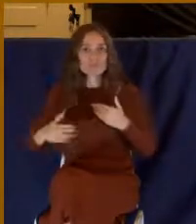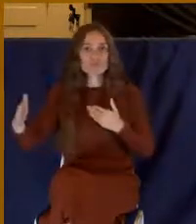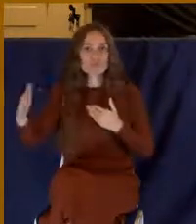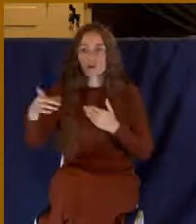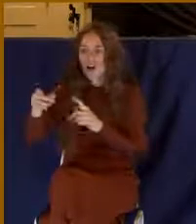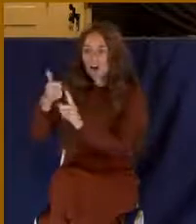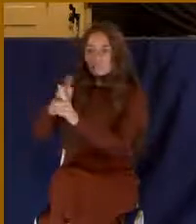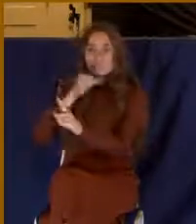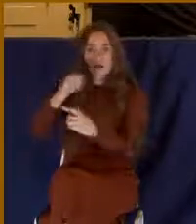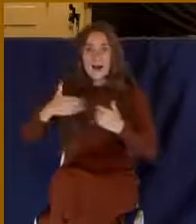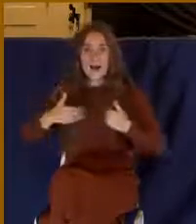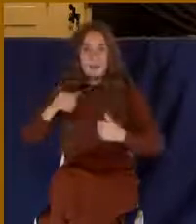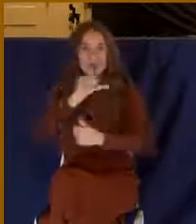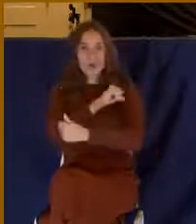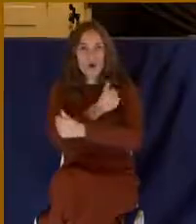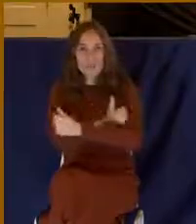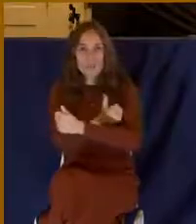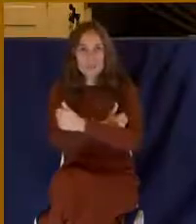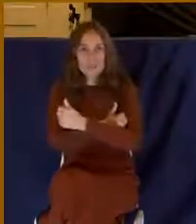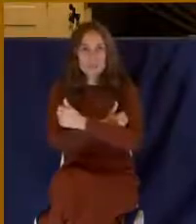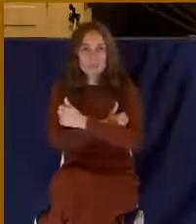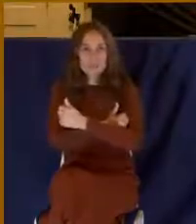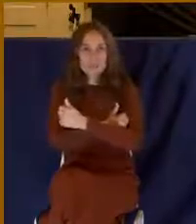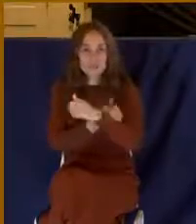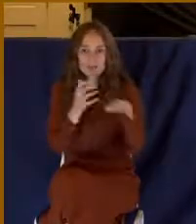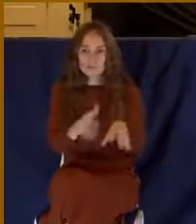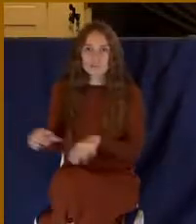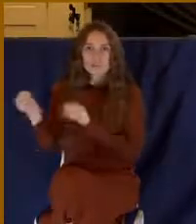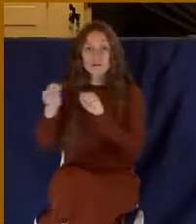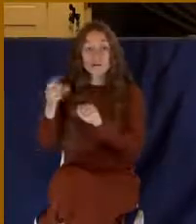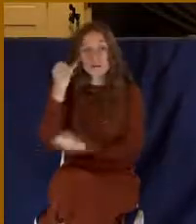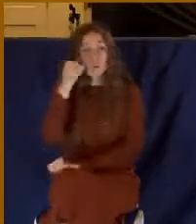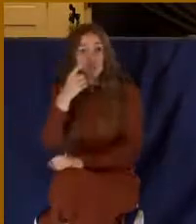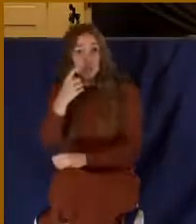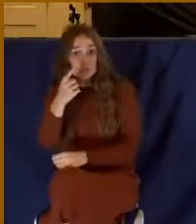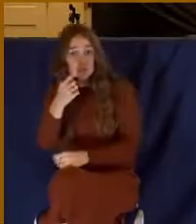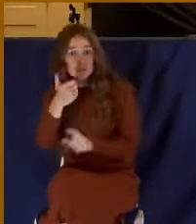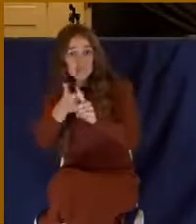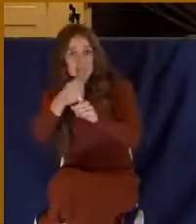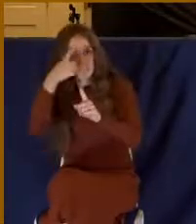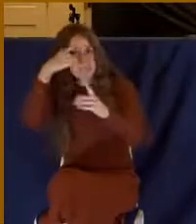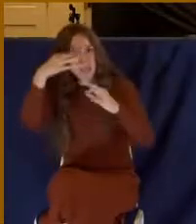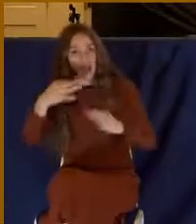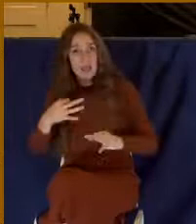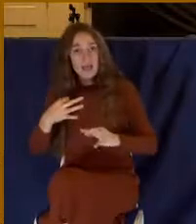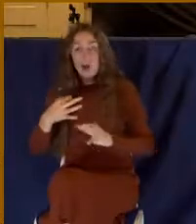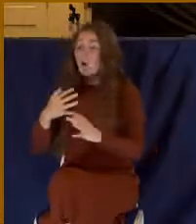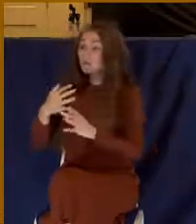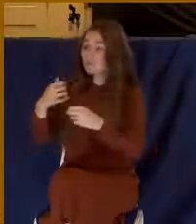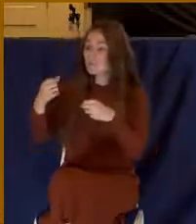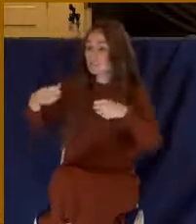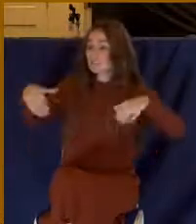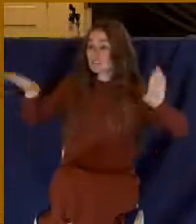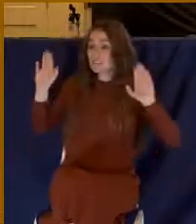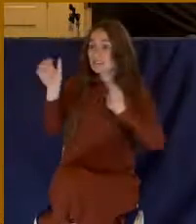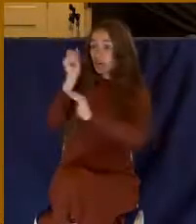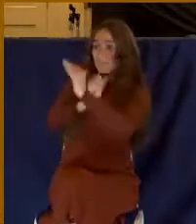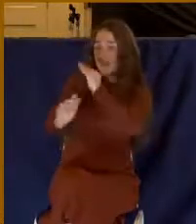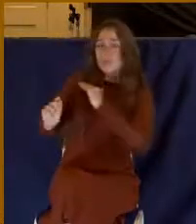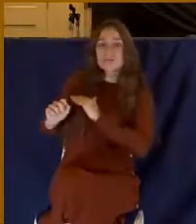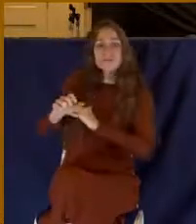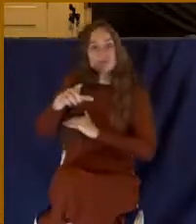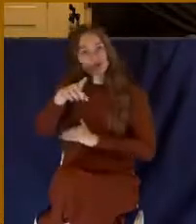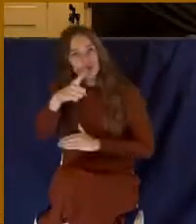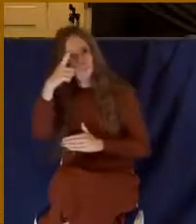authority over you. And if you choose to submit yourself to that, that's your choice. But know this, that you've been given victory over